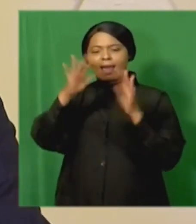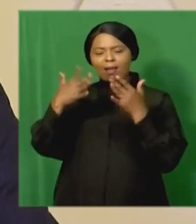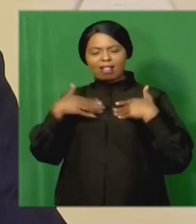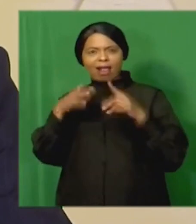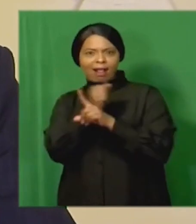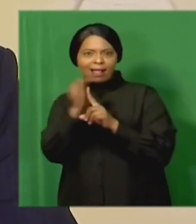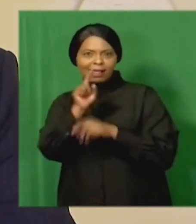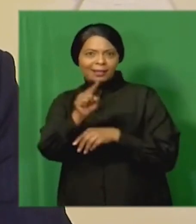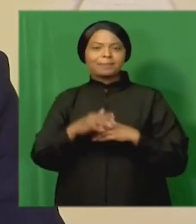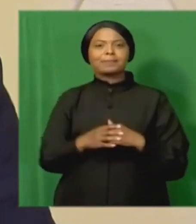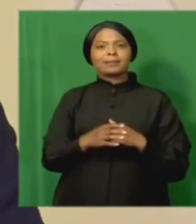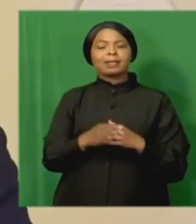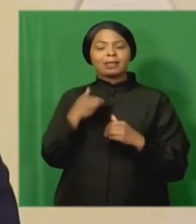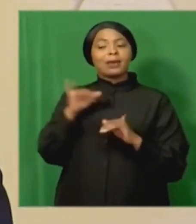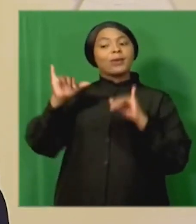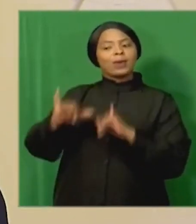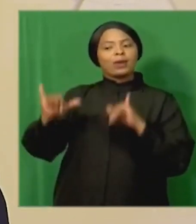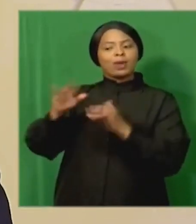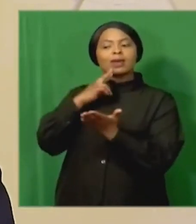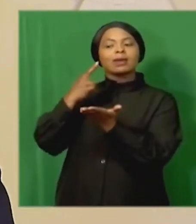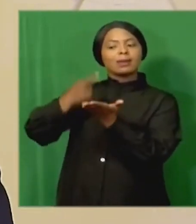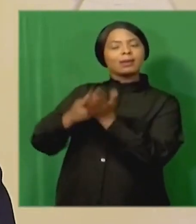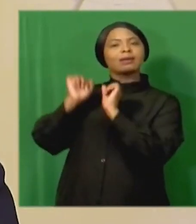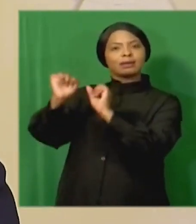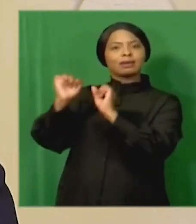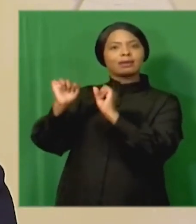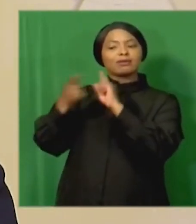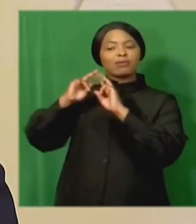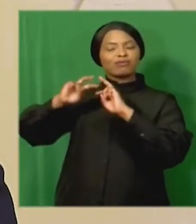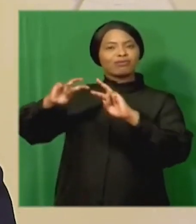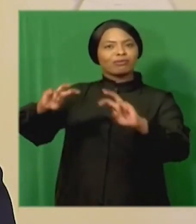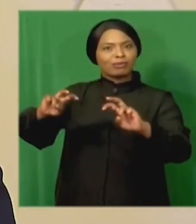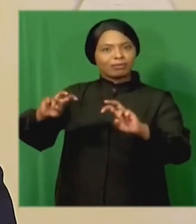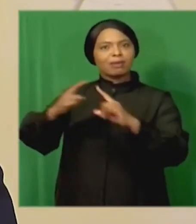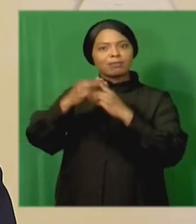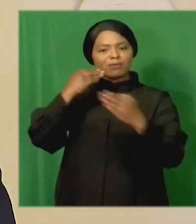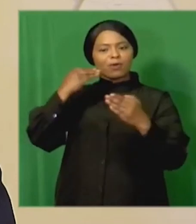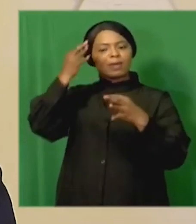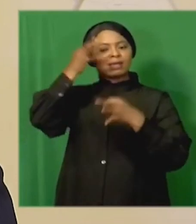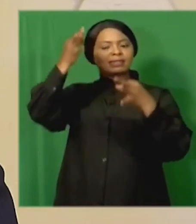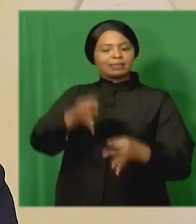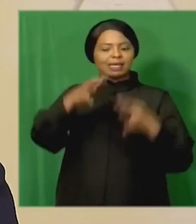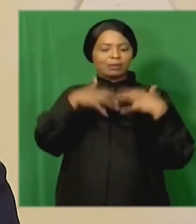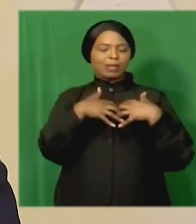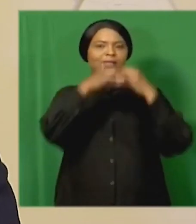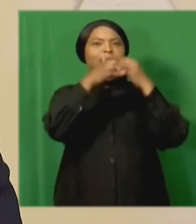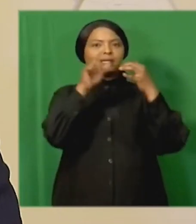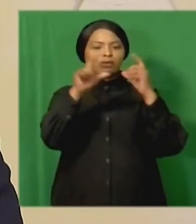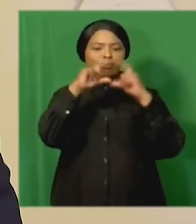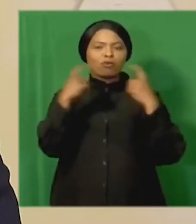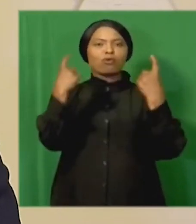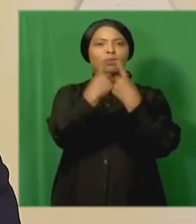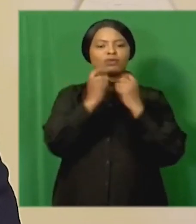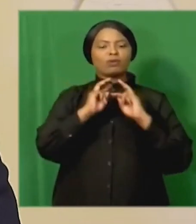I'd like to wait the outcome of those investigations before deciding on the establishment of a